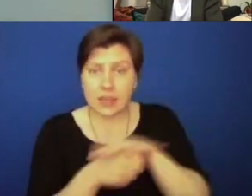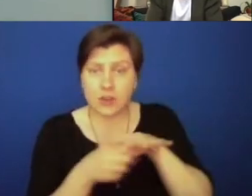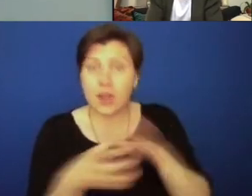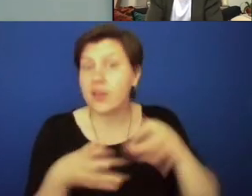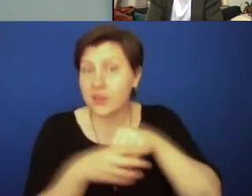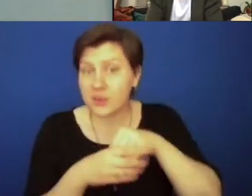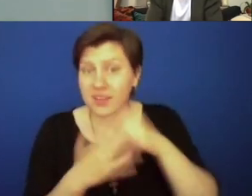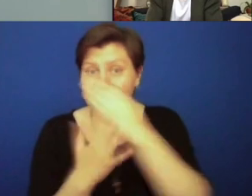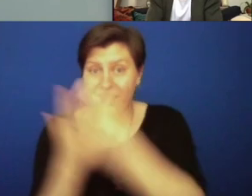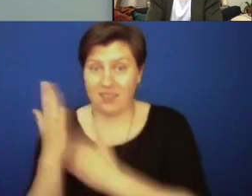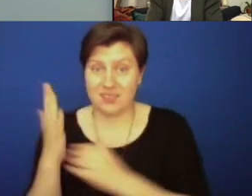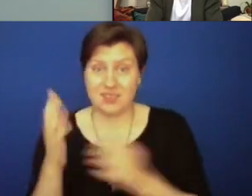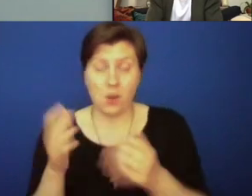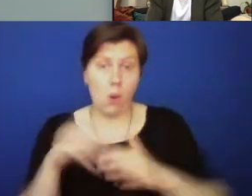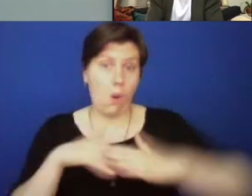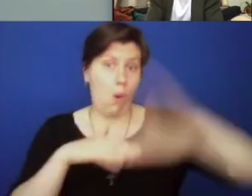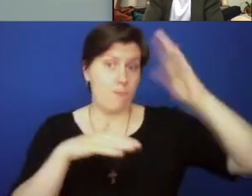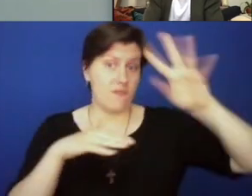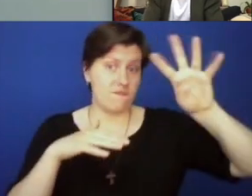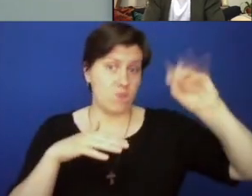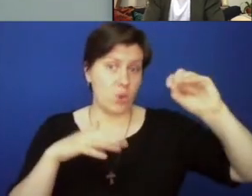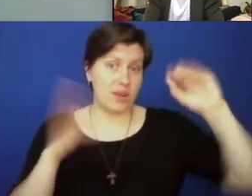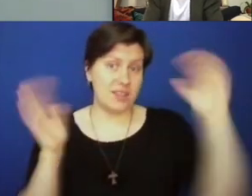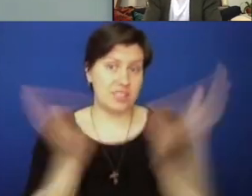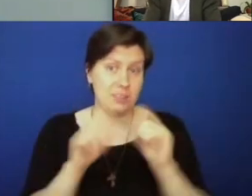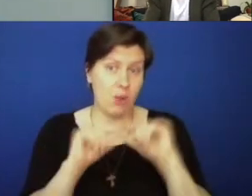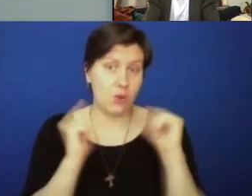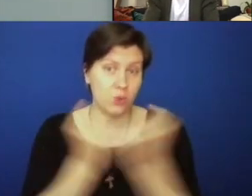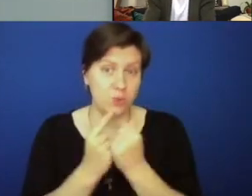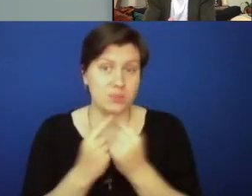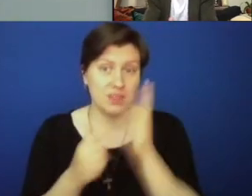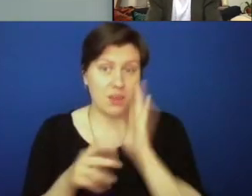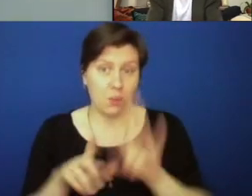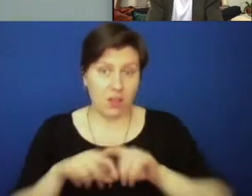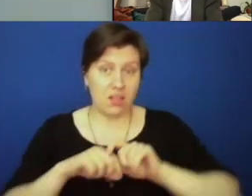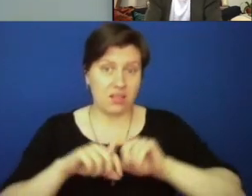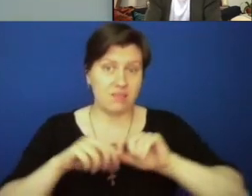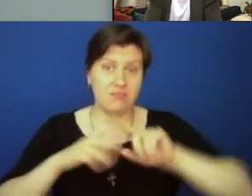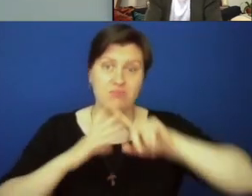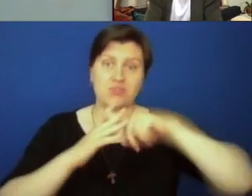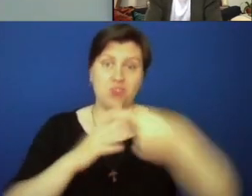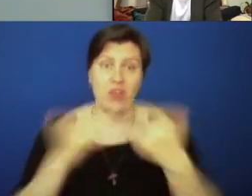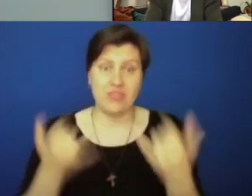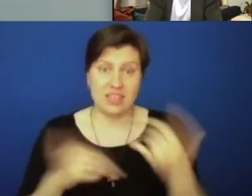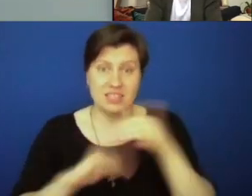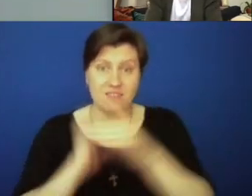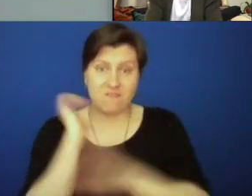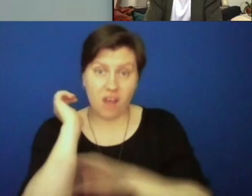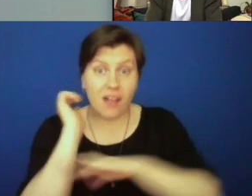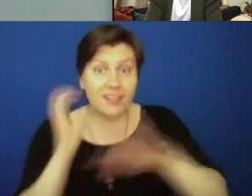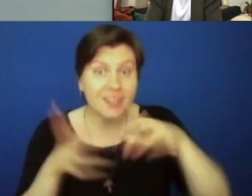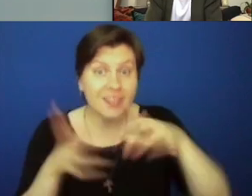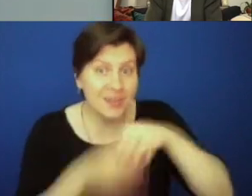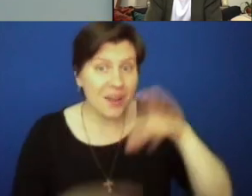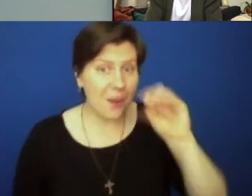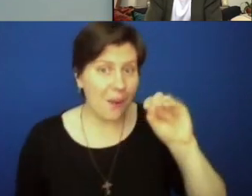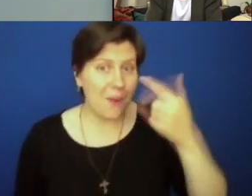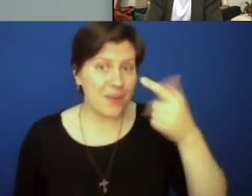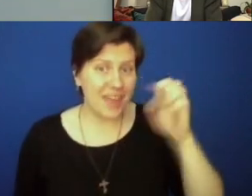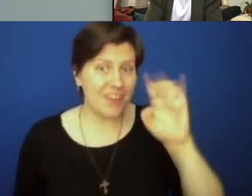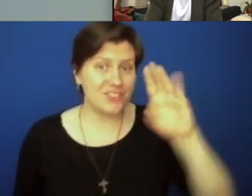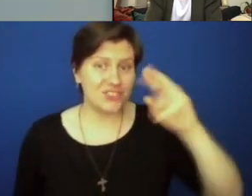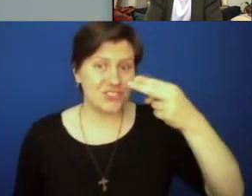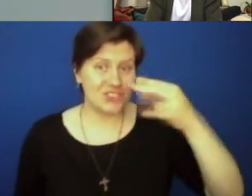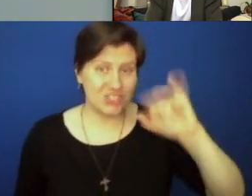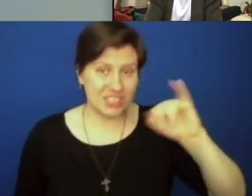including a listing of over 40 small communities and book clubs that are launching this fall, including one by Ogechi for Black and Indigenous people of